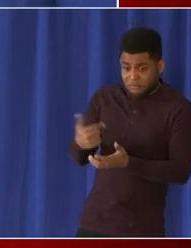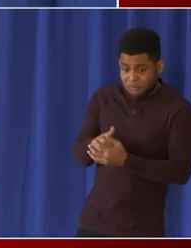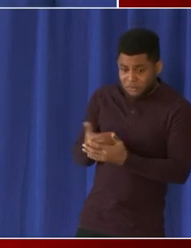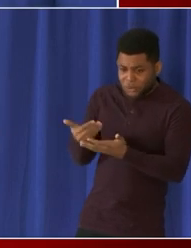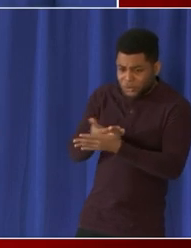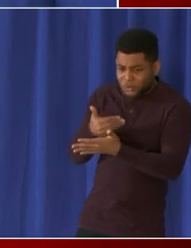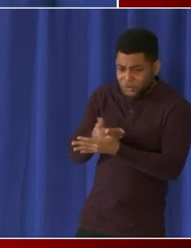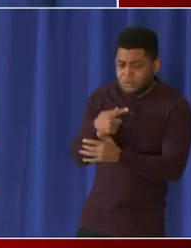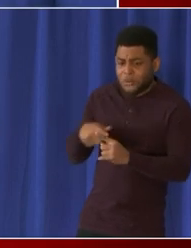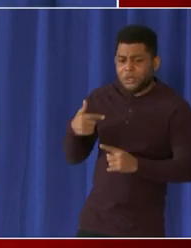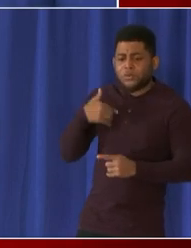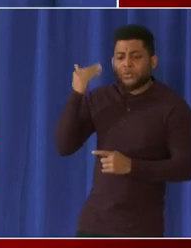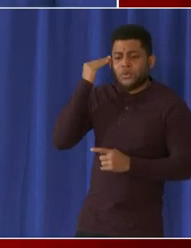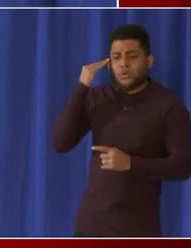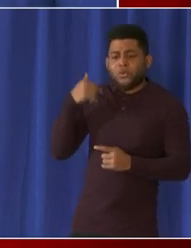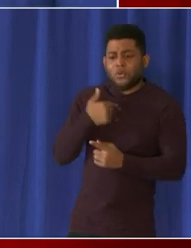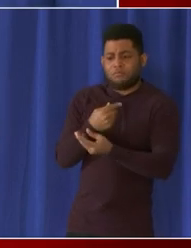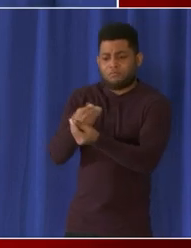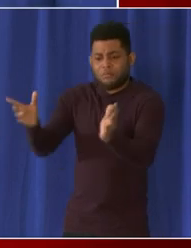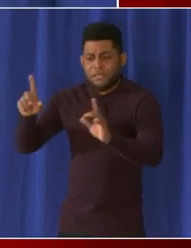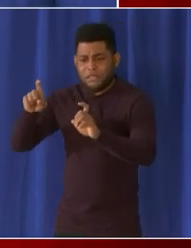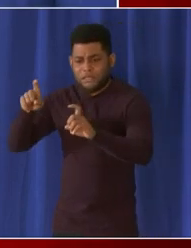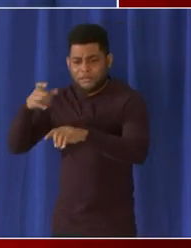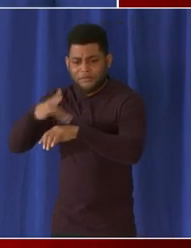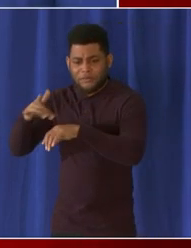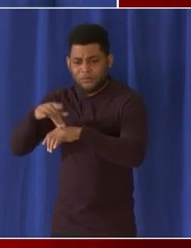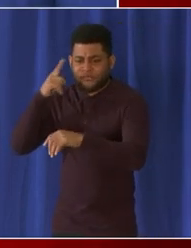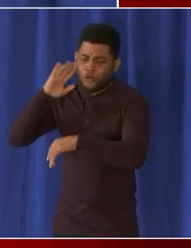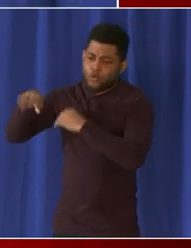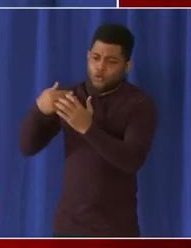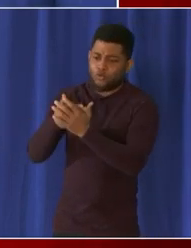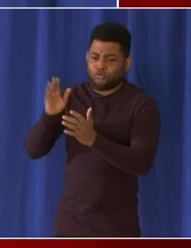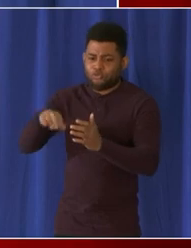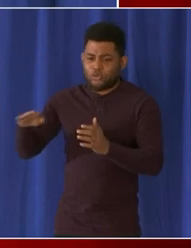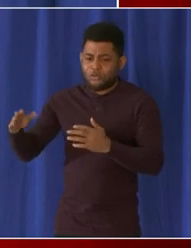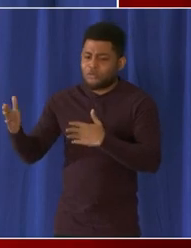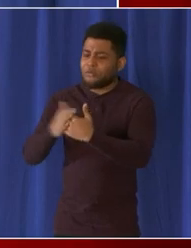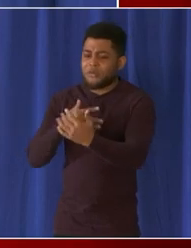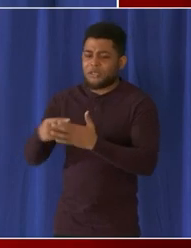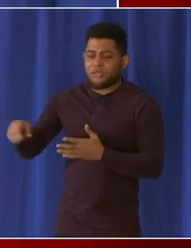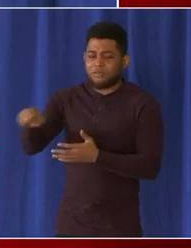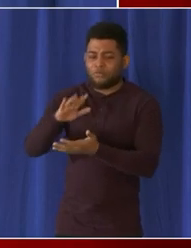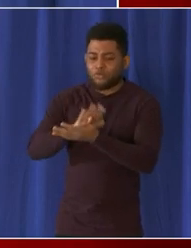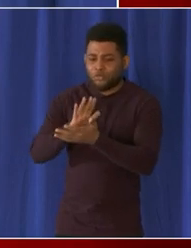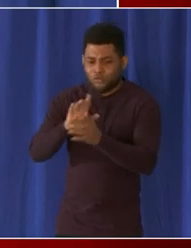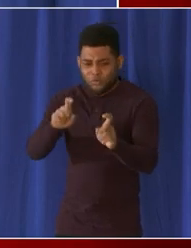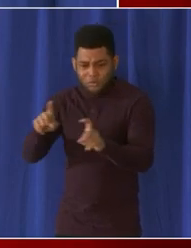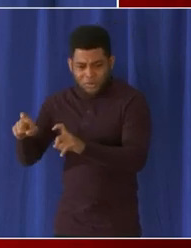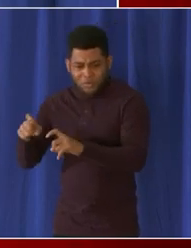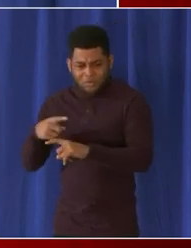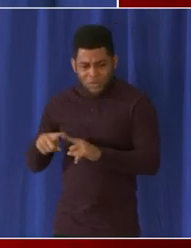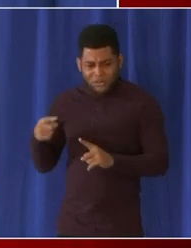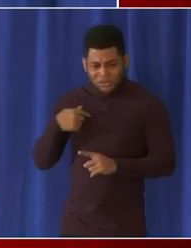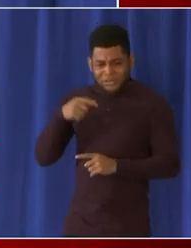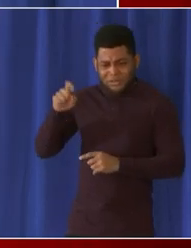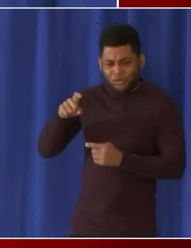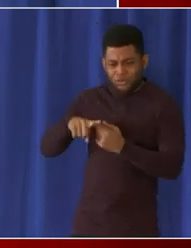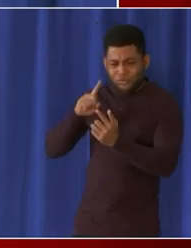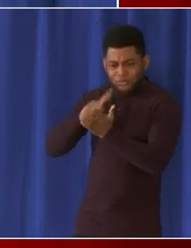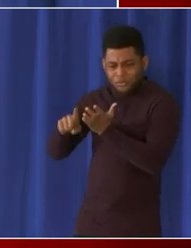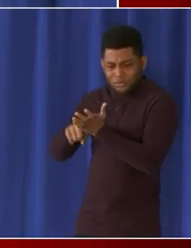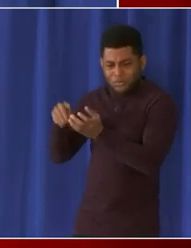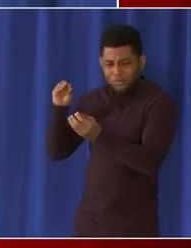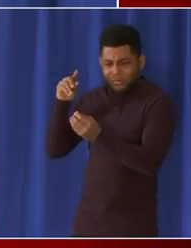that we may test available to all children regardless of what specific school they attended but would need to hear more from you about the